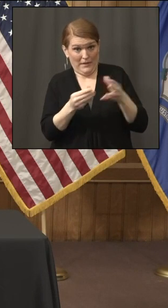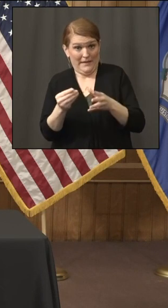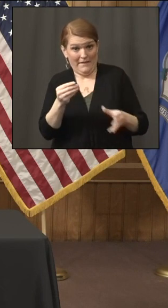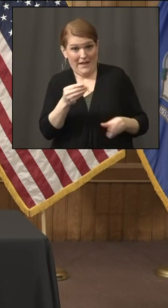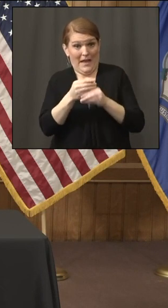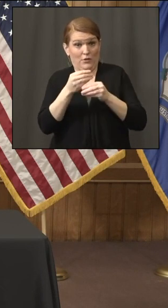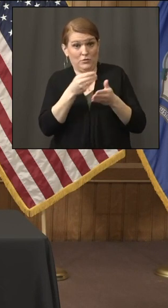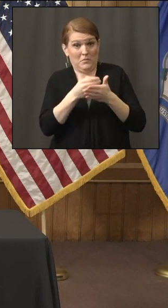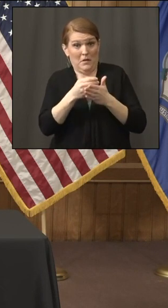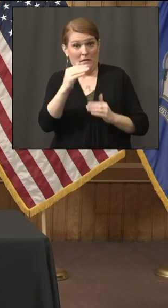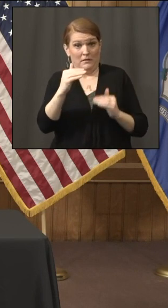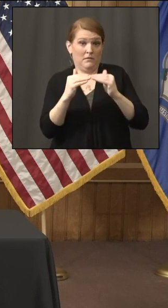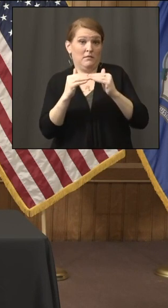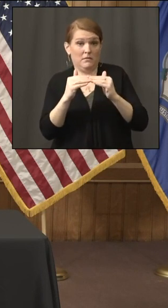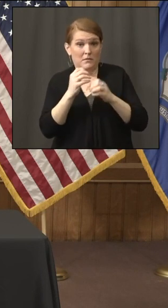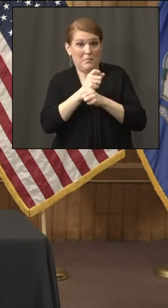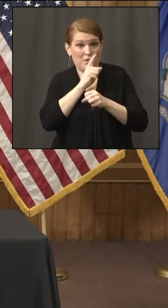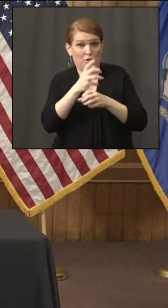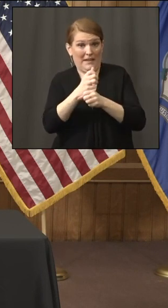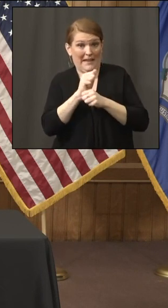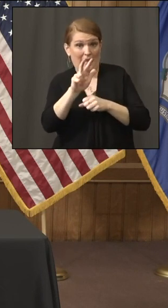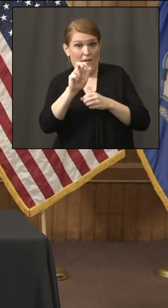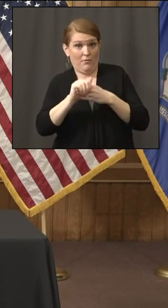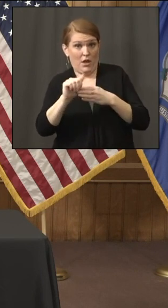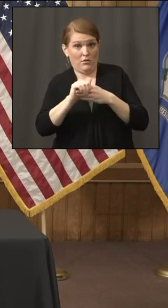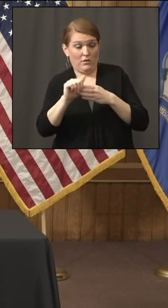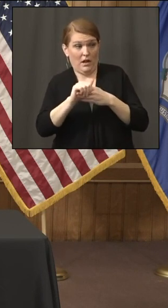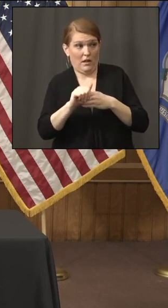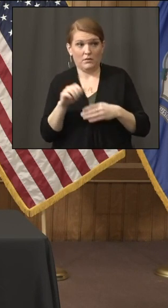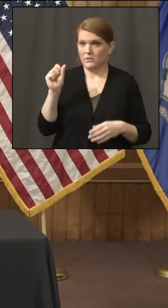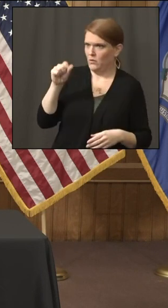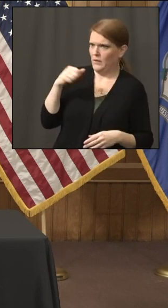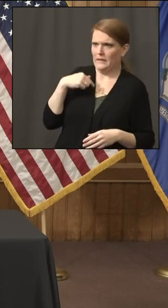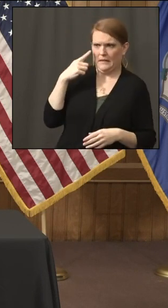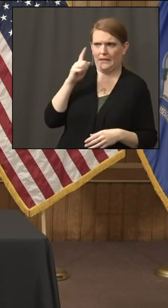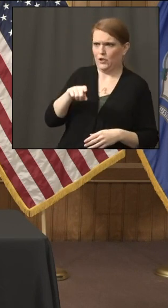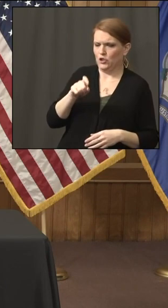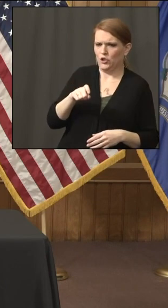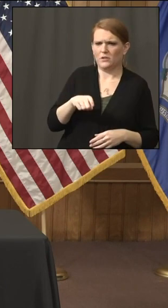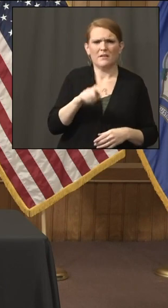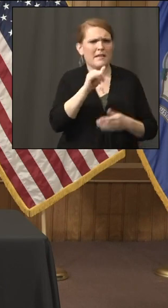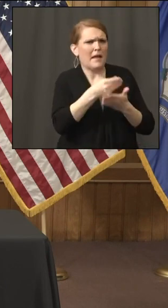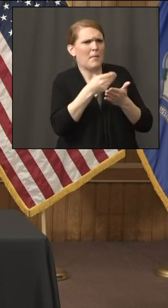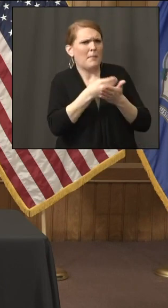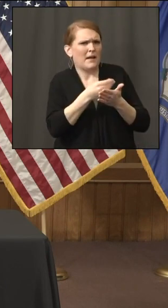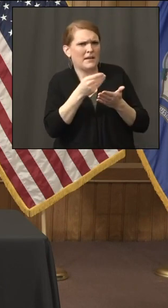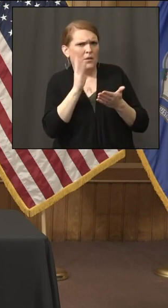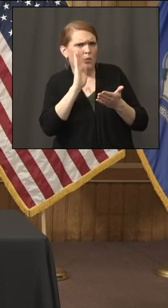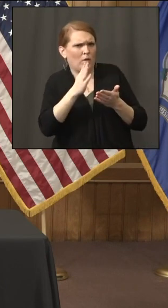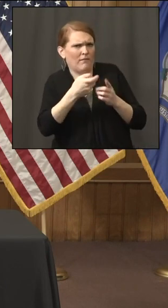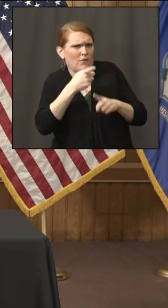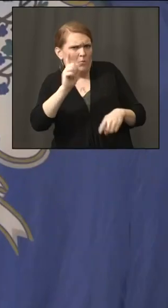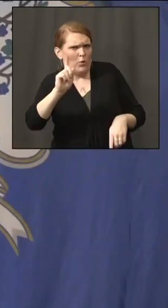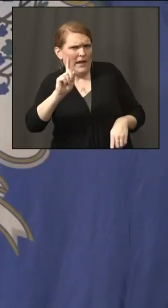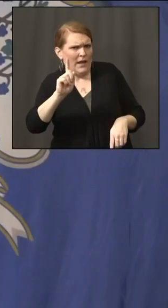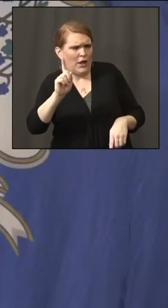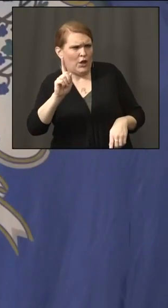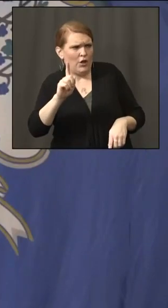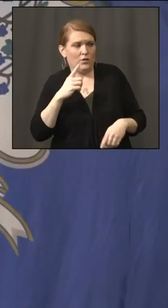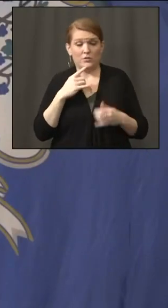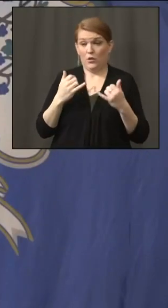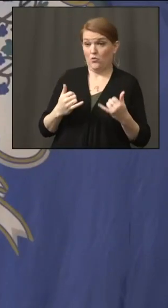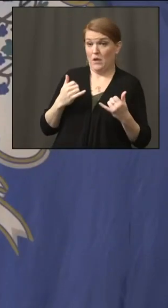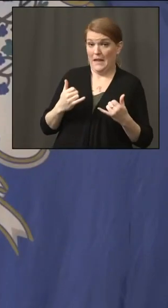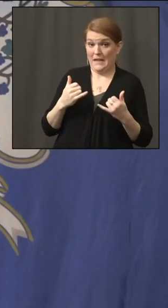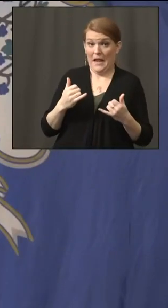federal $300? Yes, Sue, I think we should do that. Where would the money come from? Right now, my